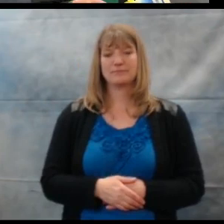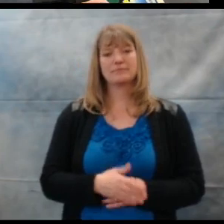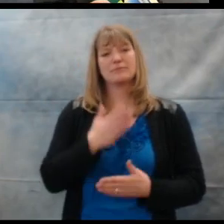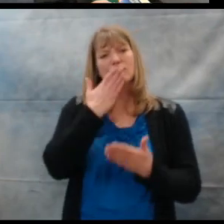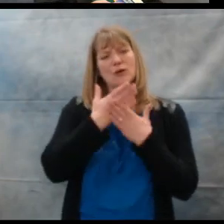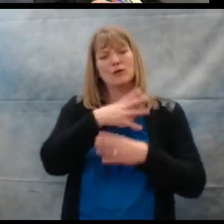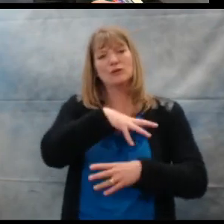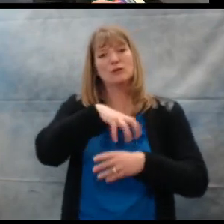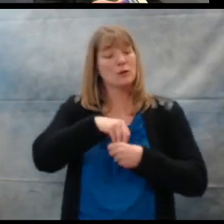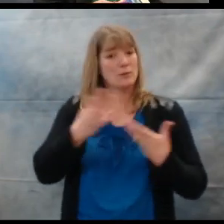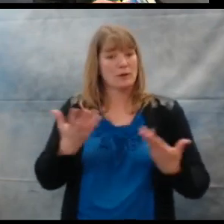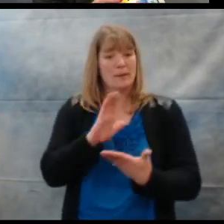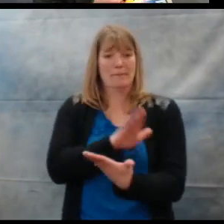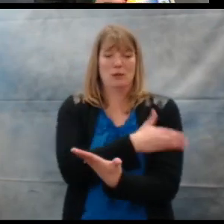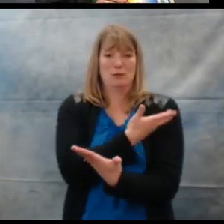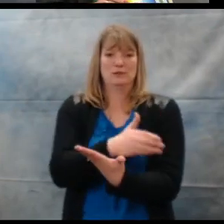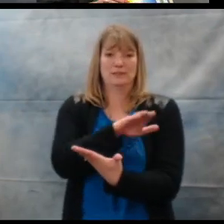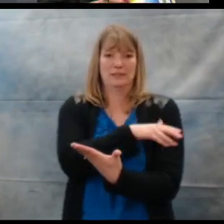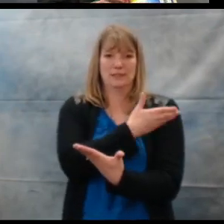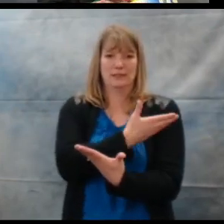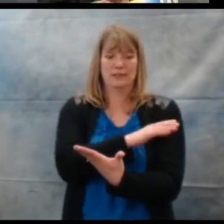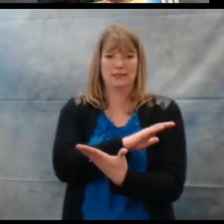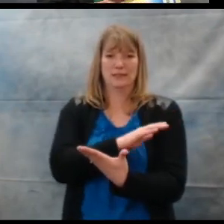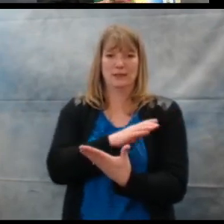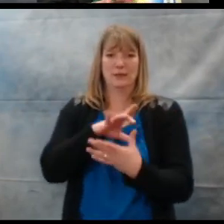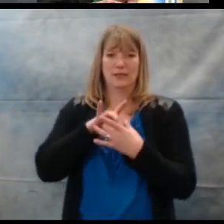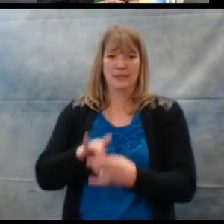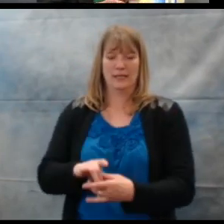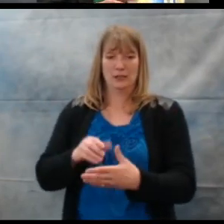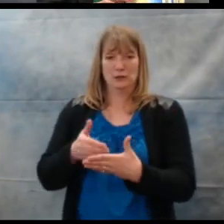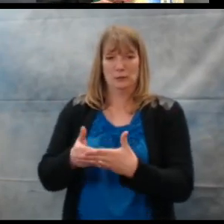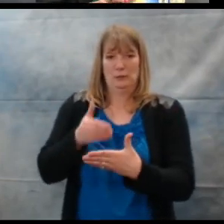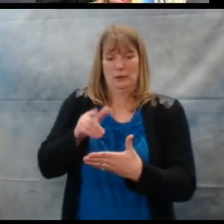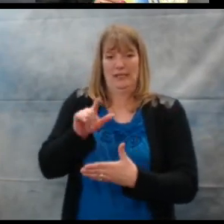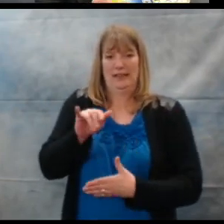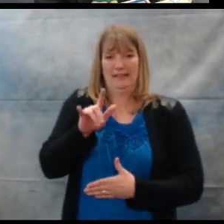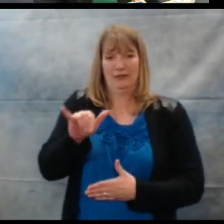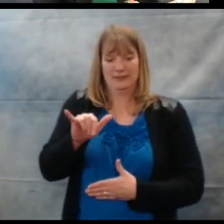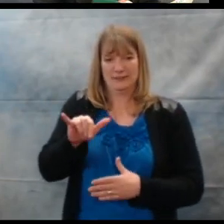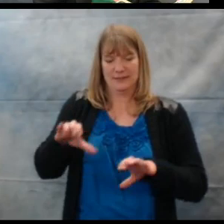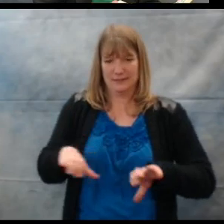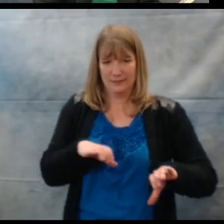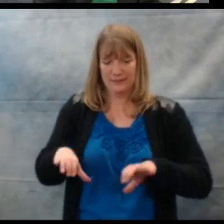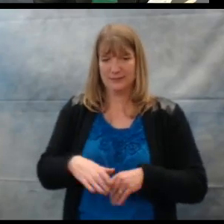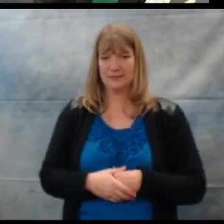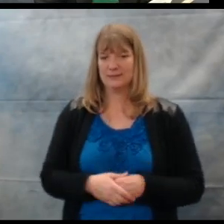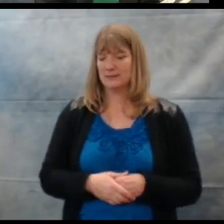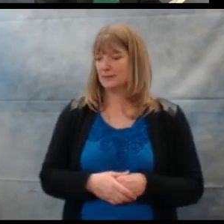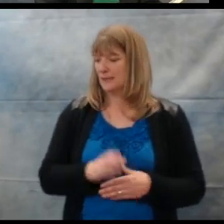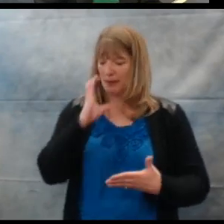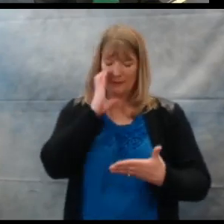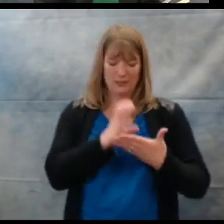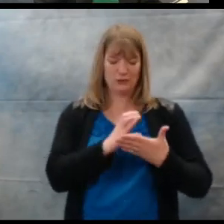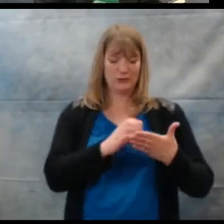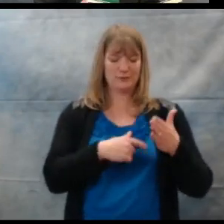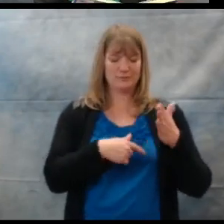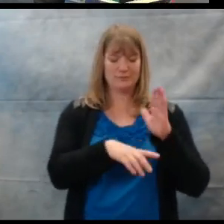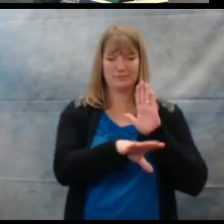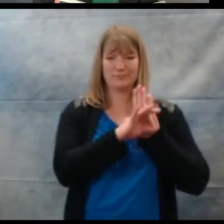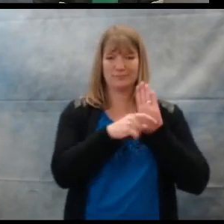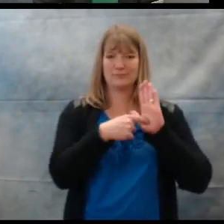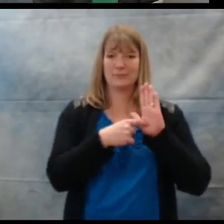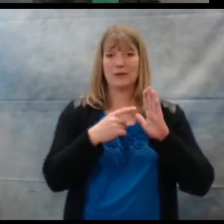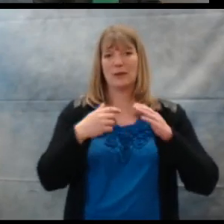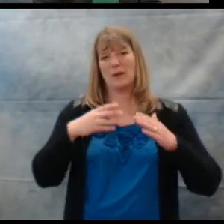It's also good to incorporate music into your pre-literacy activities. I just picked a